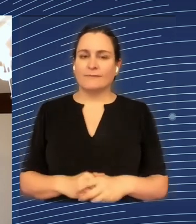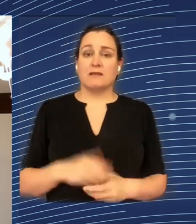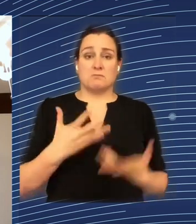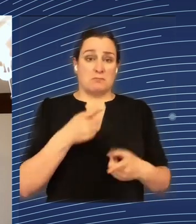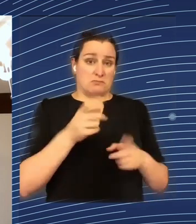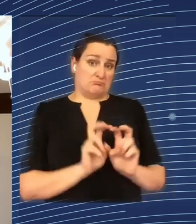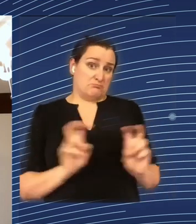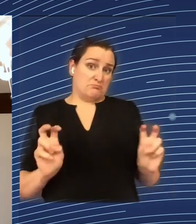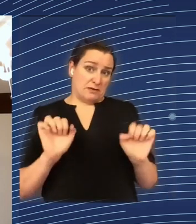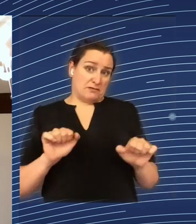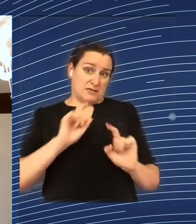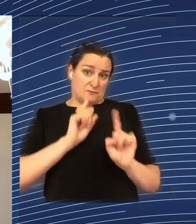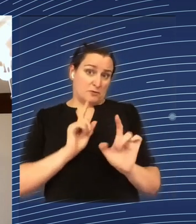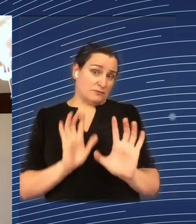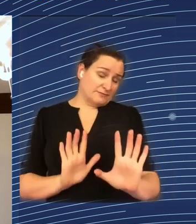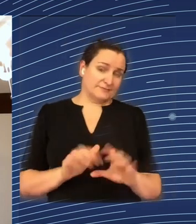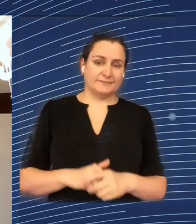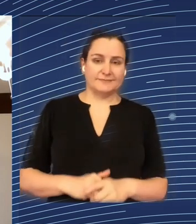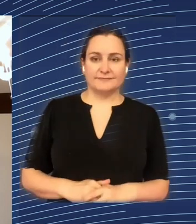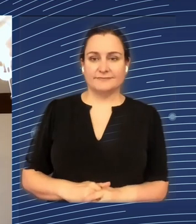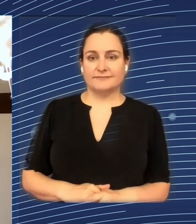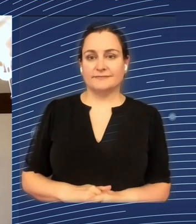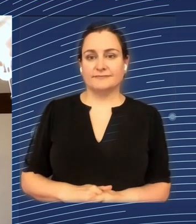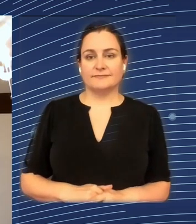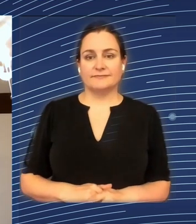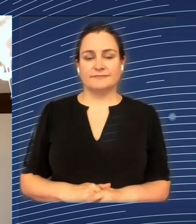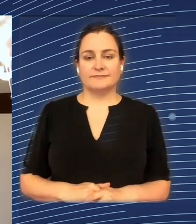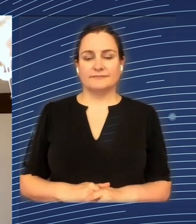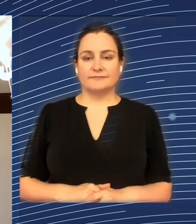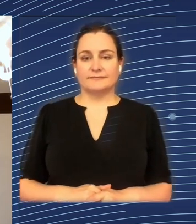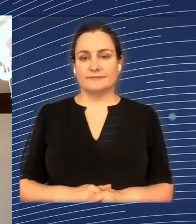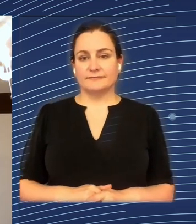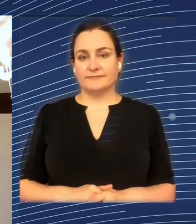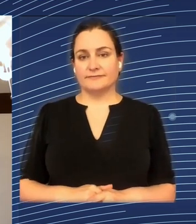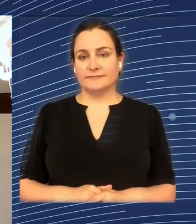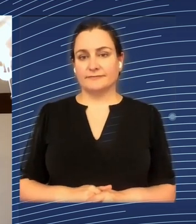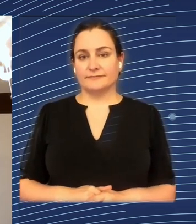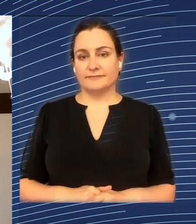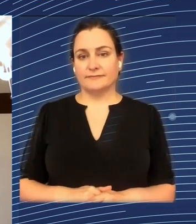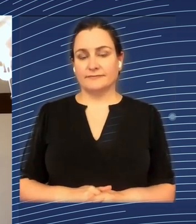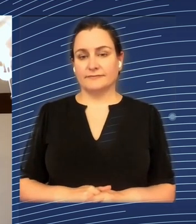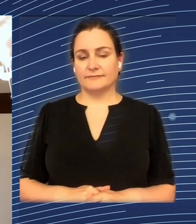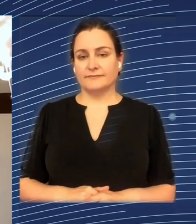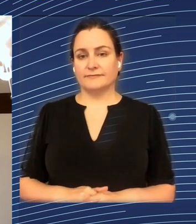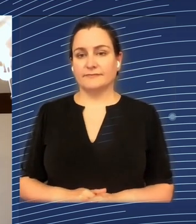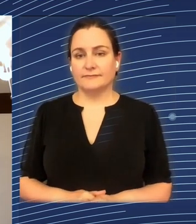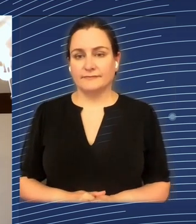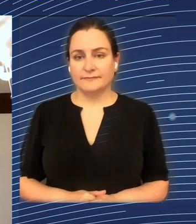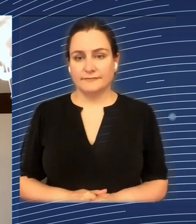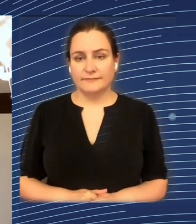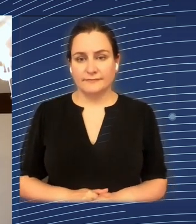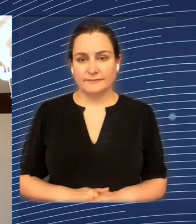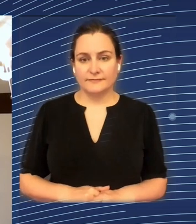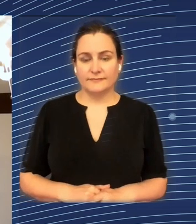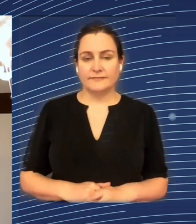What all of this means, I think, is that cohesion funds, we shouldn't kind of